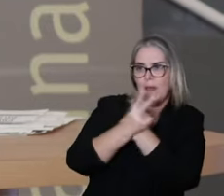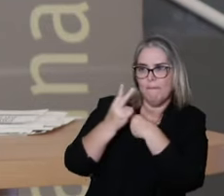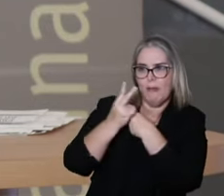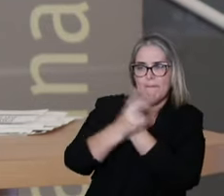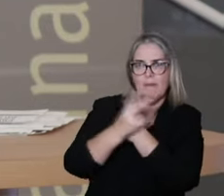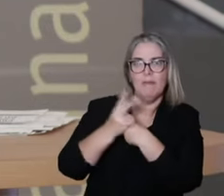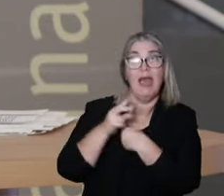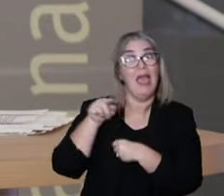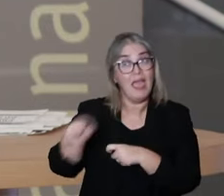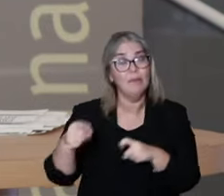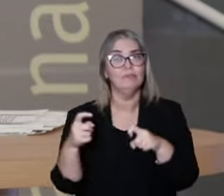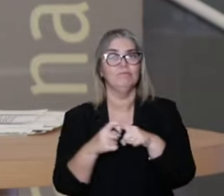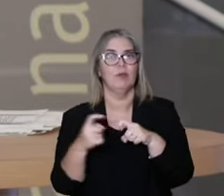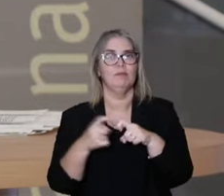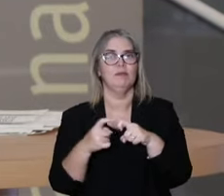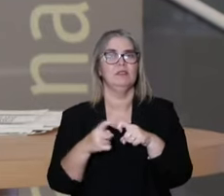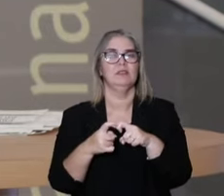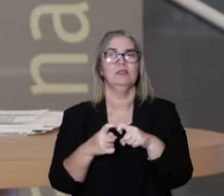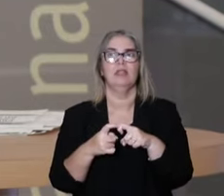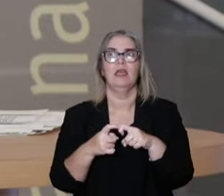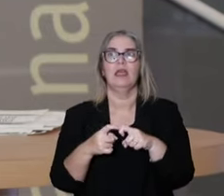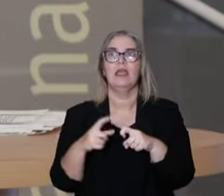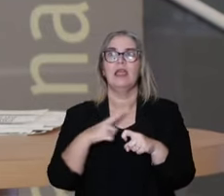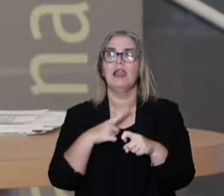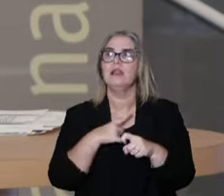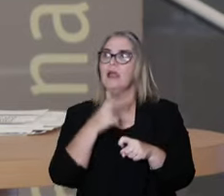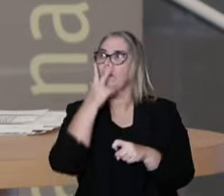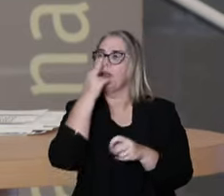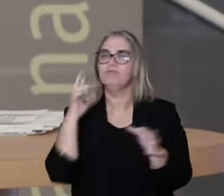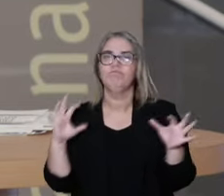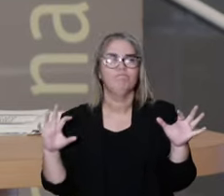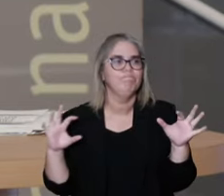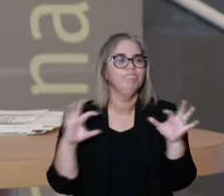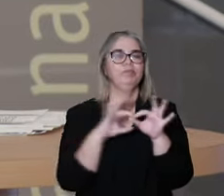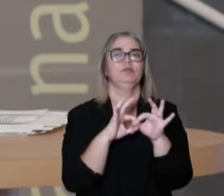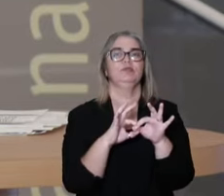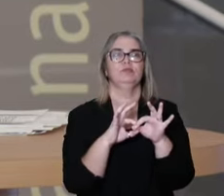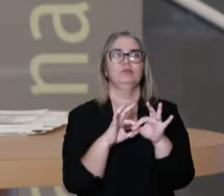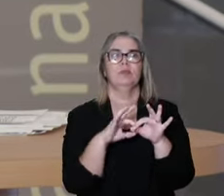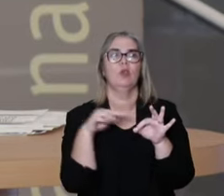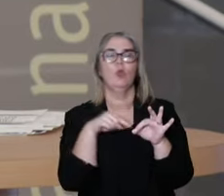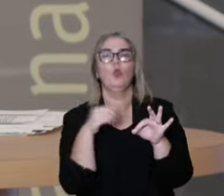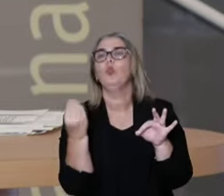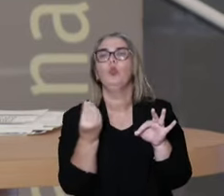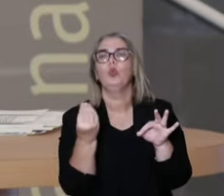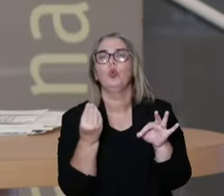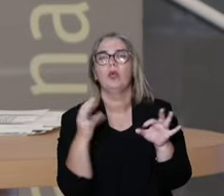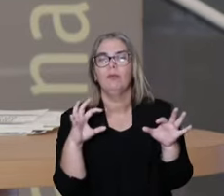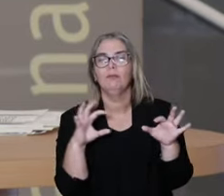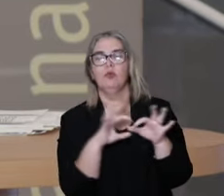-care. So this medicine has connections.